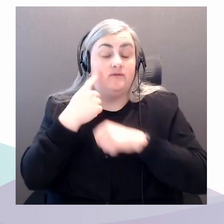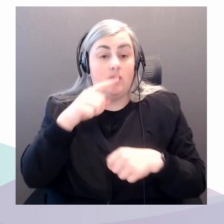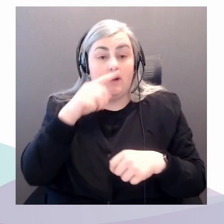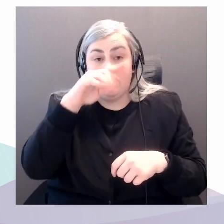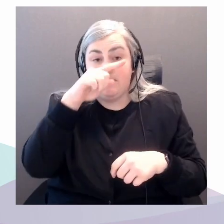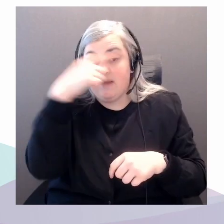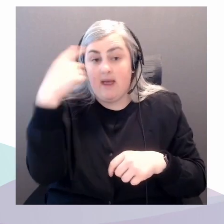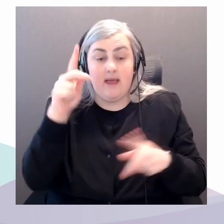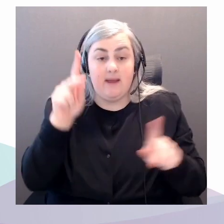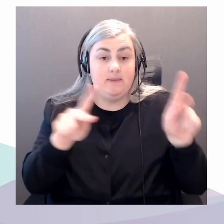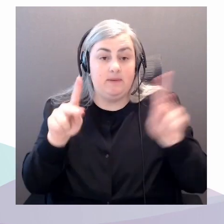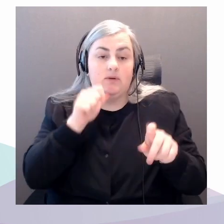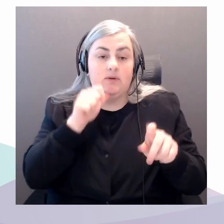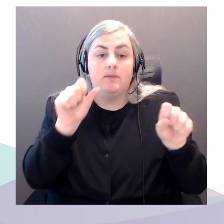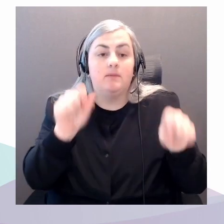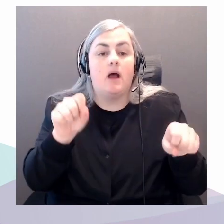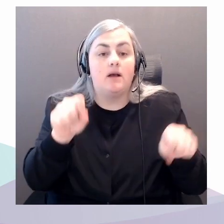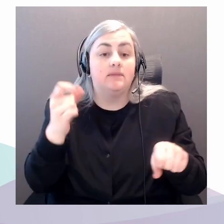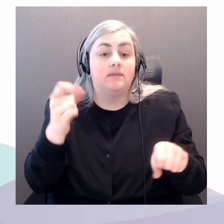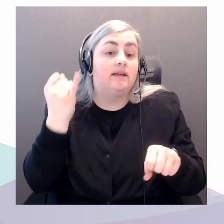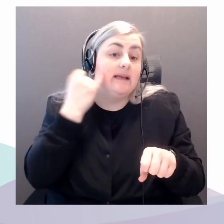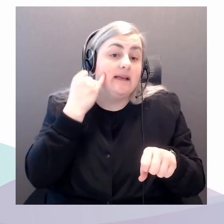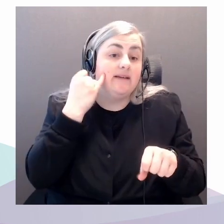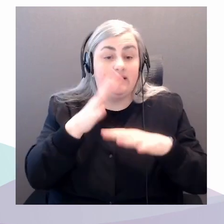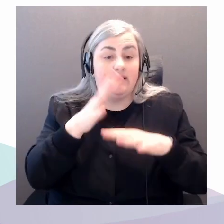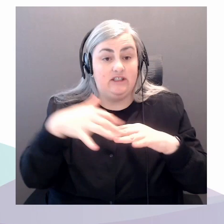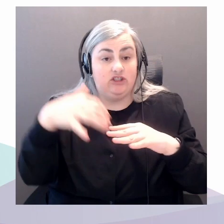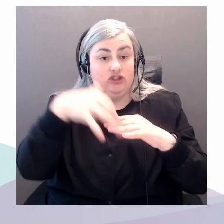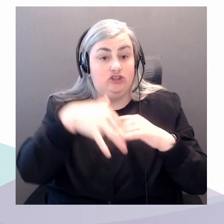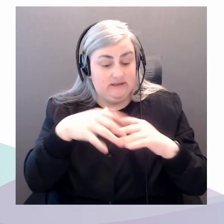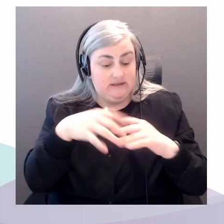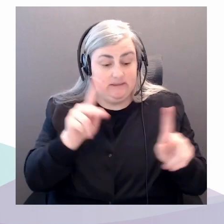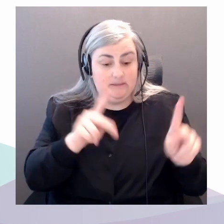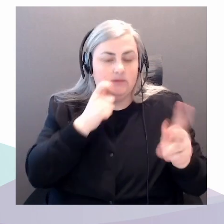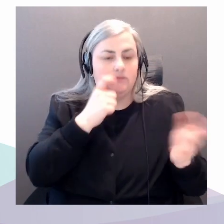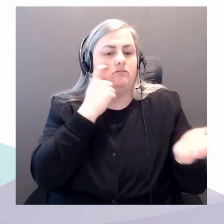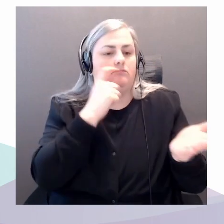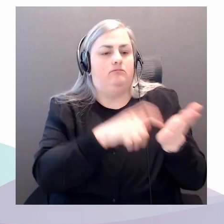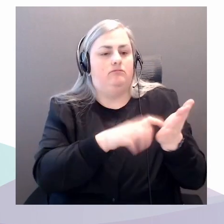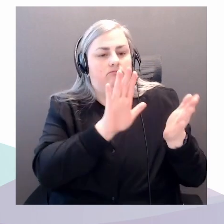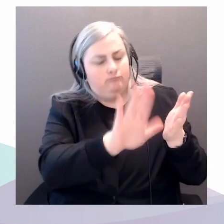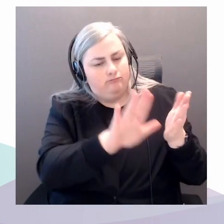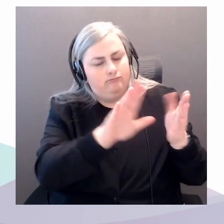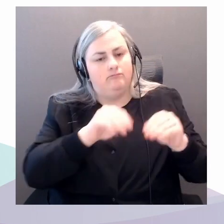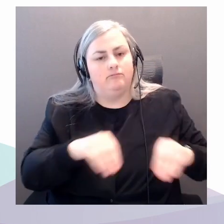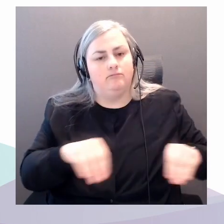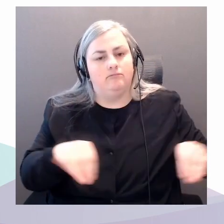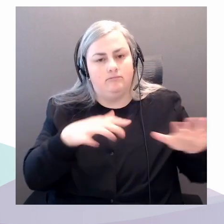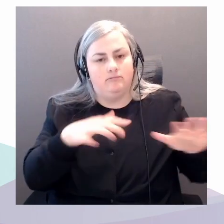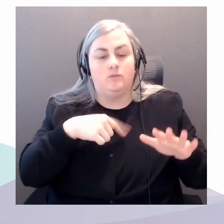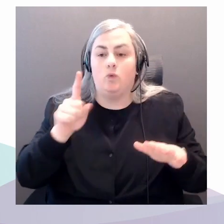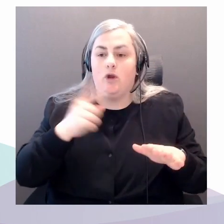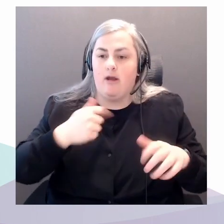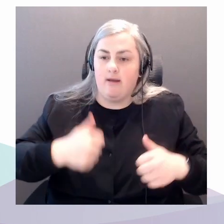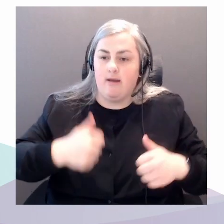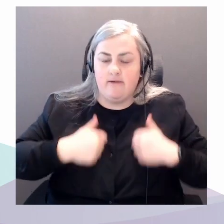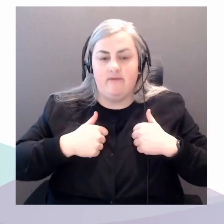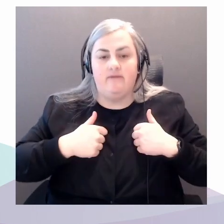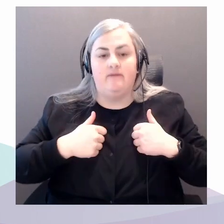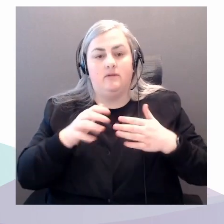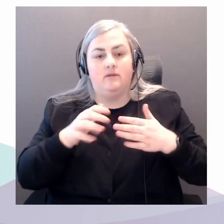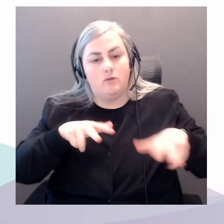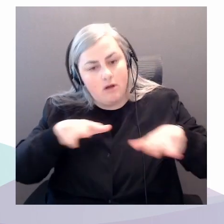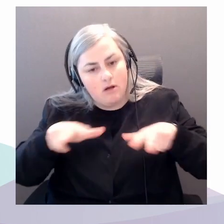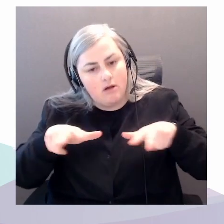leave I live, walk on, and share this land. I acknowledge finally that these Americas